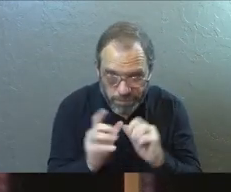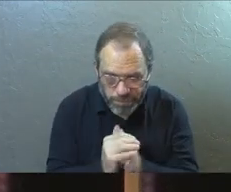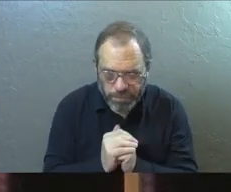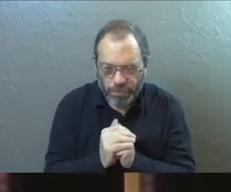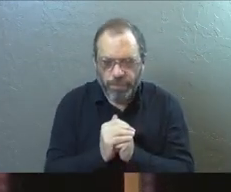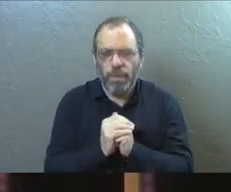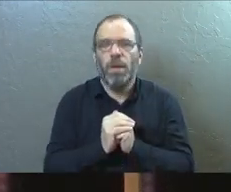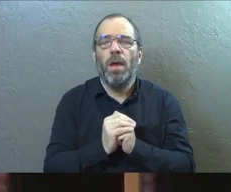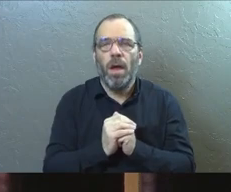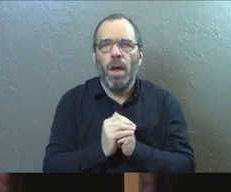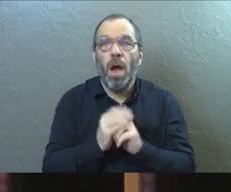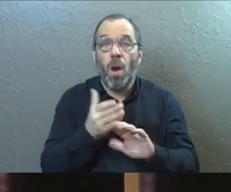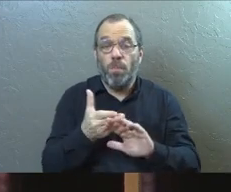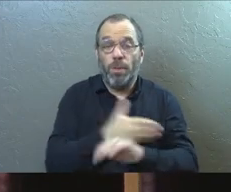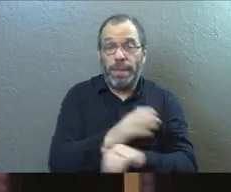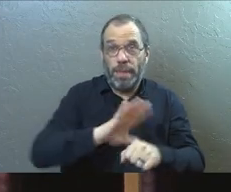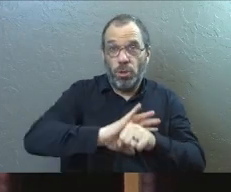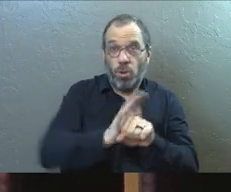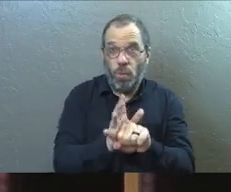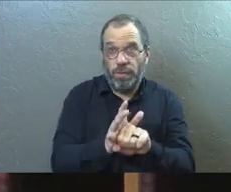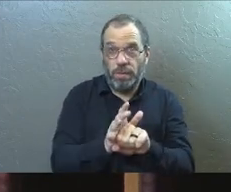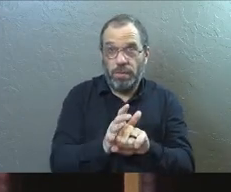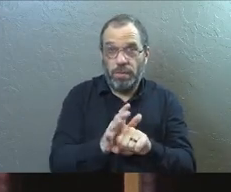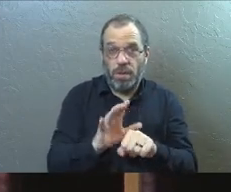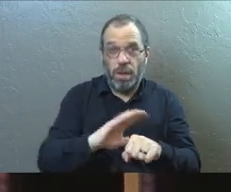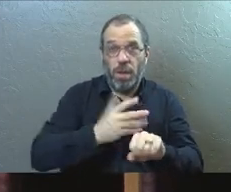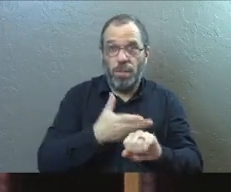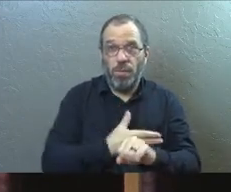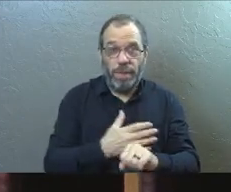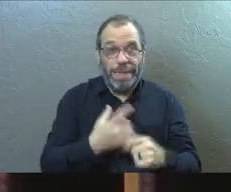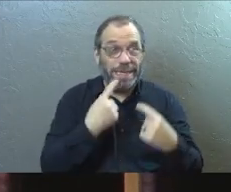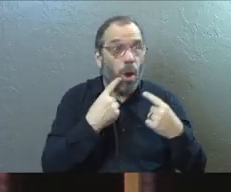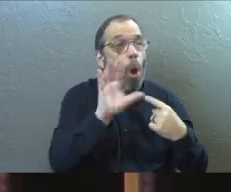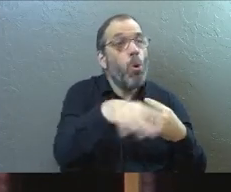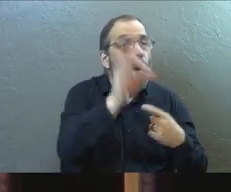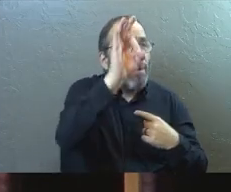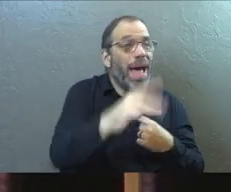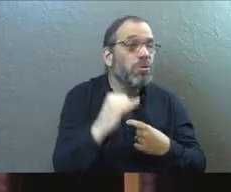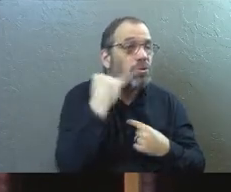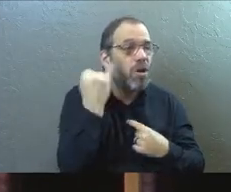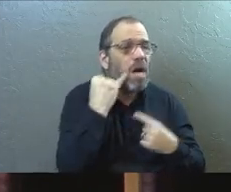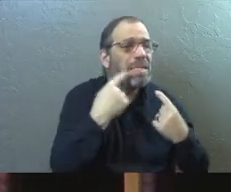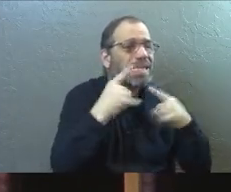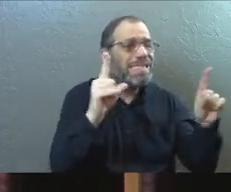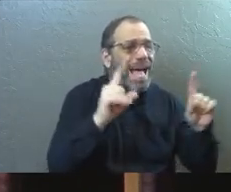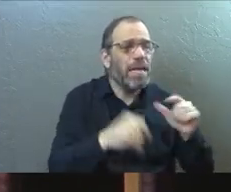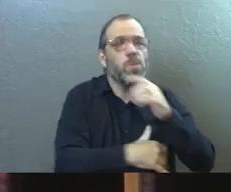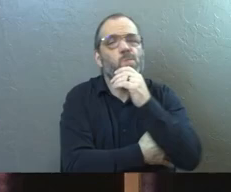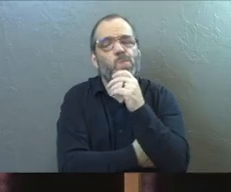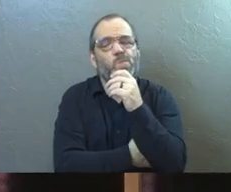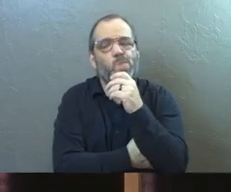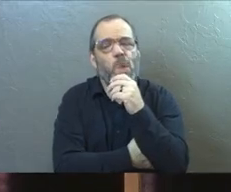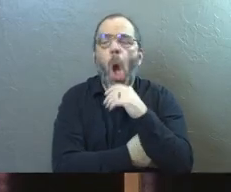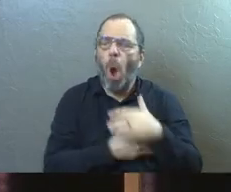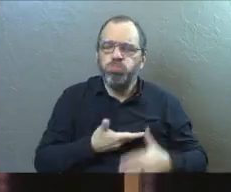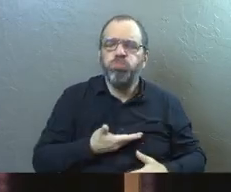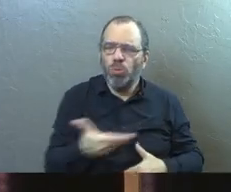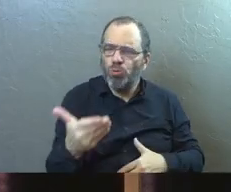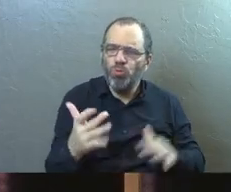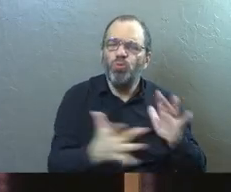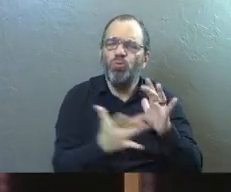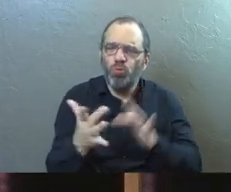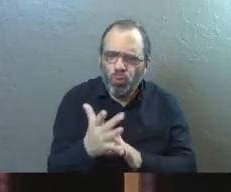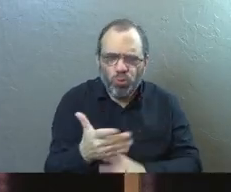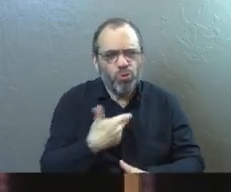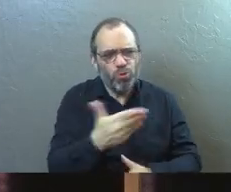If you'd have come and asked me pre-COVID what success was, I would have said introducing people to Jesus, helping